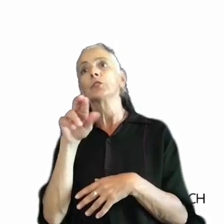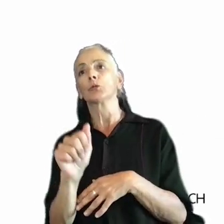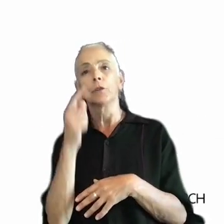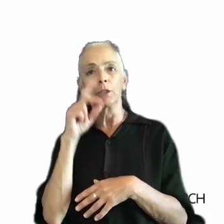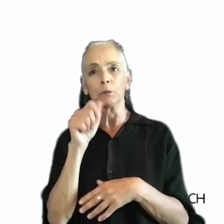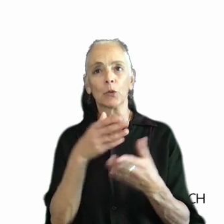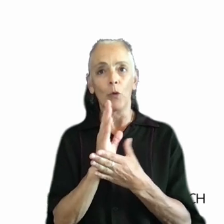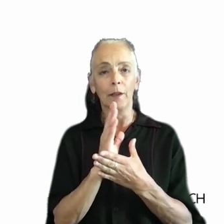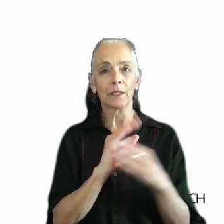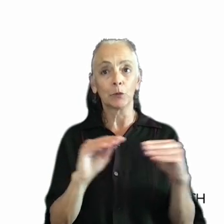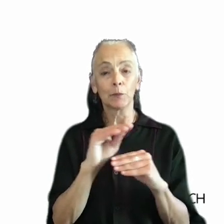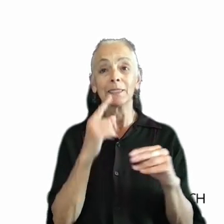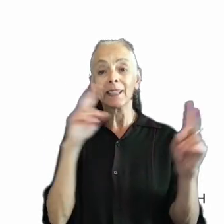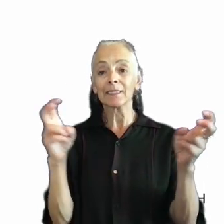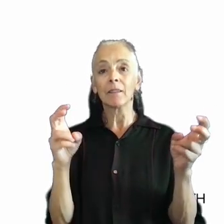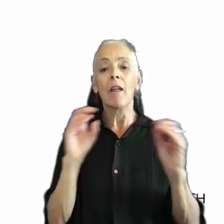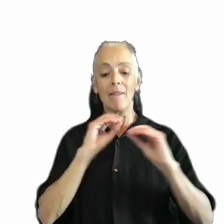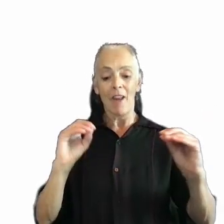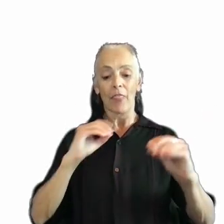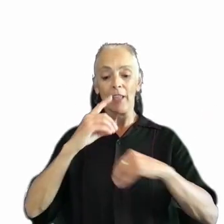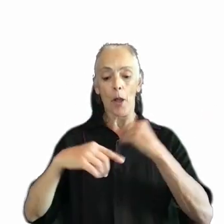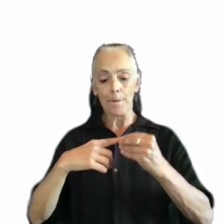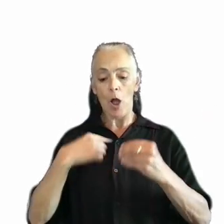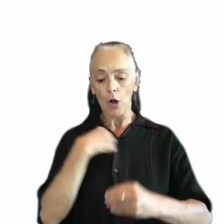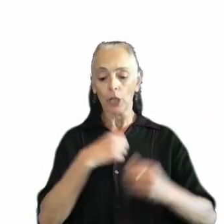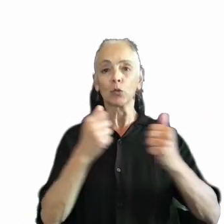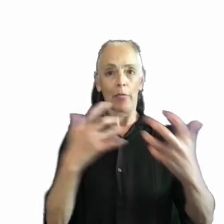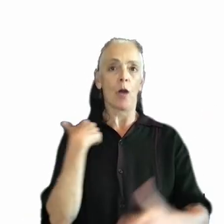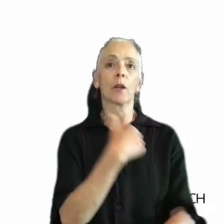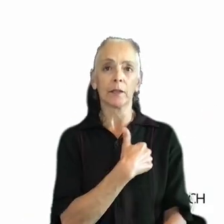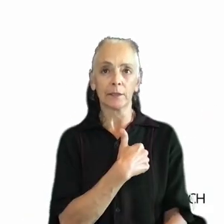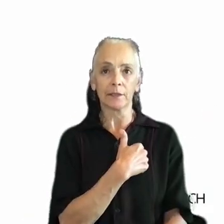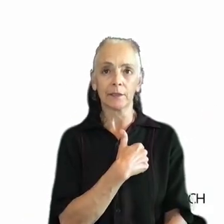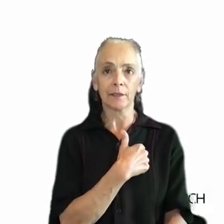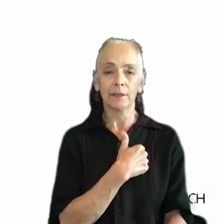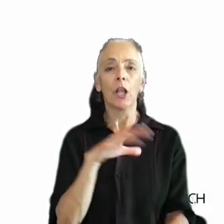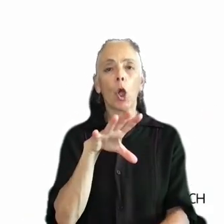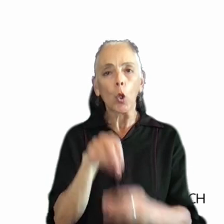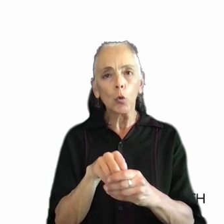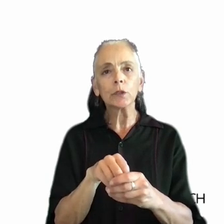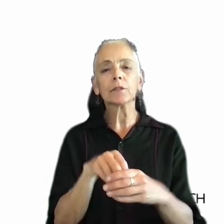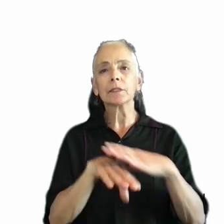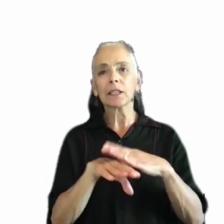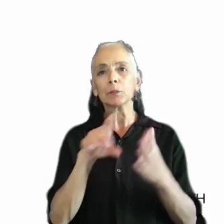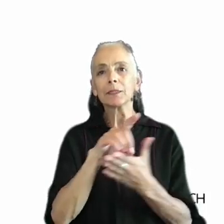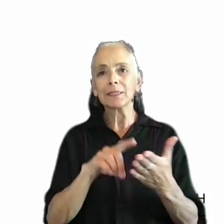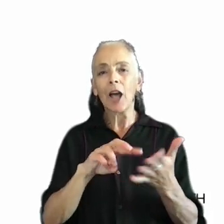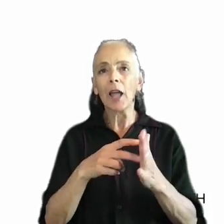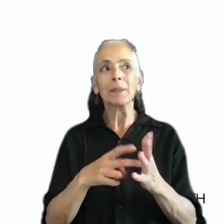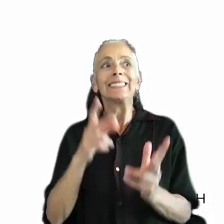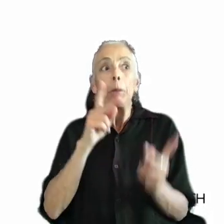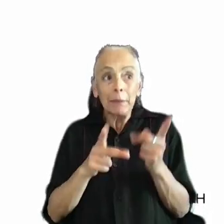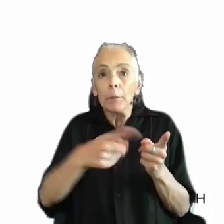is the quote, nothing about us without us. Inclusive and accessible design puts people in the center from the very start of the development